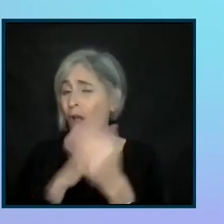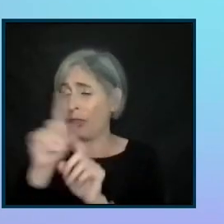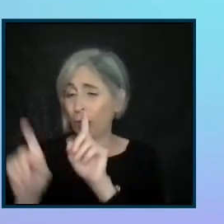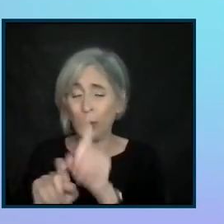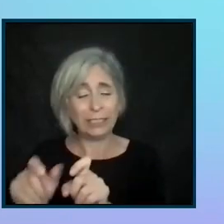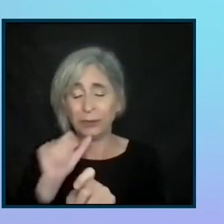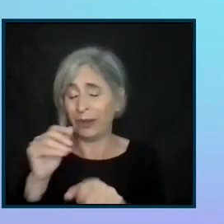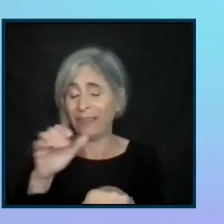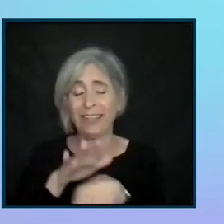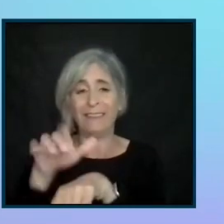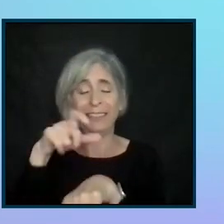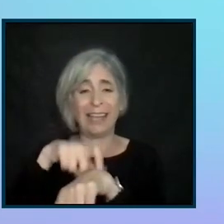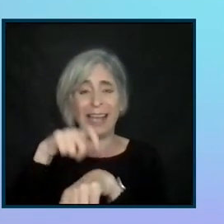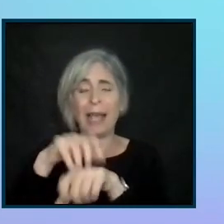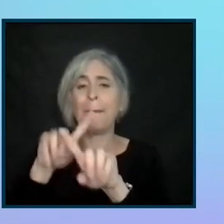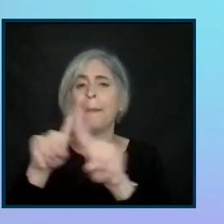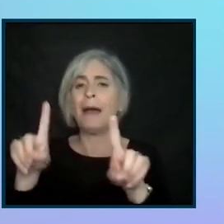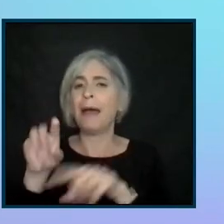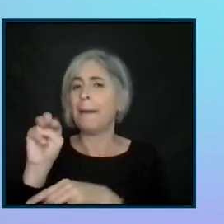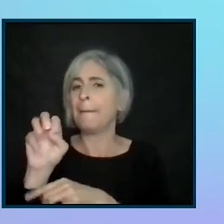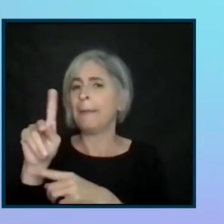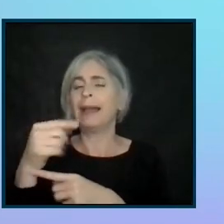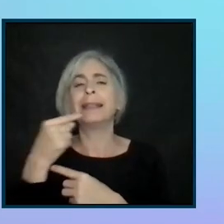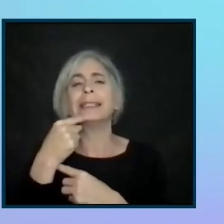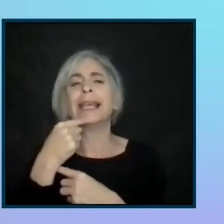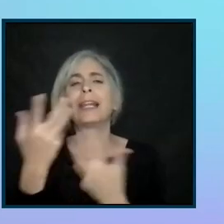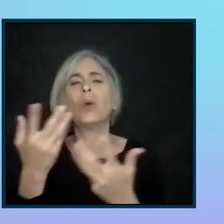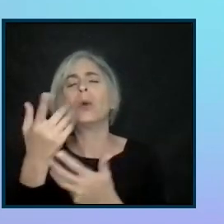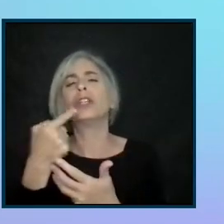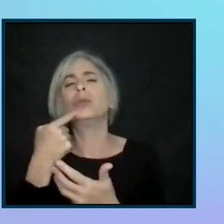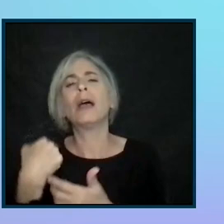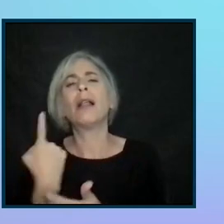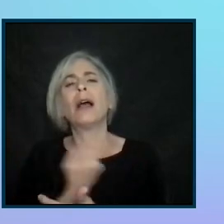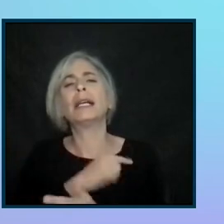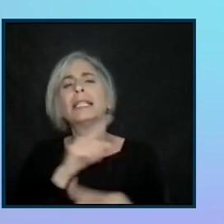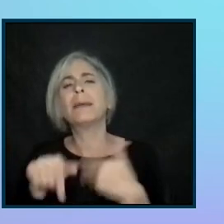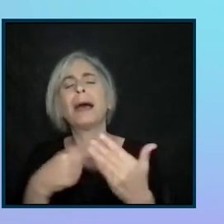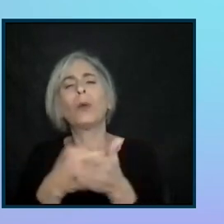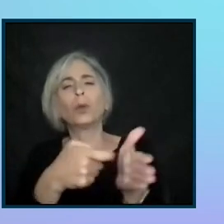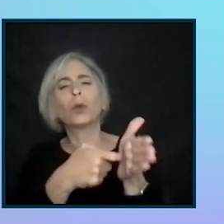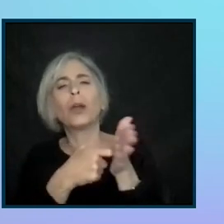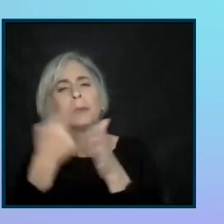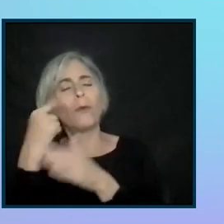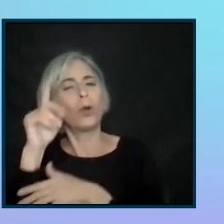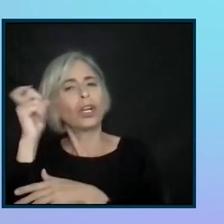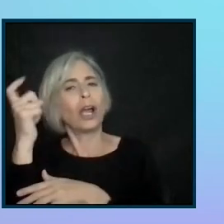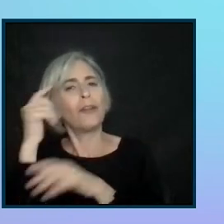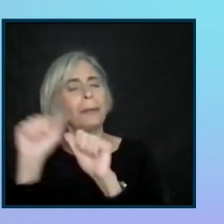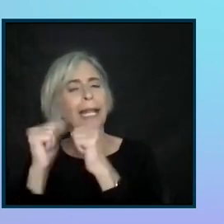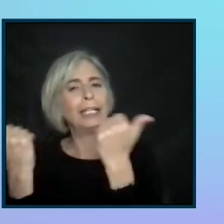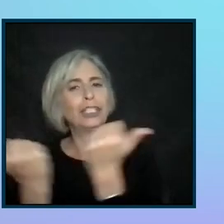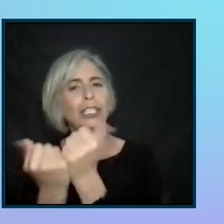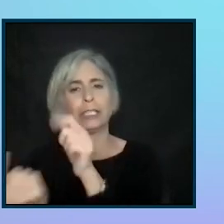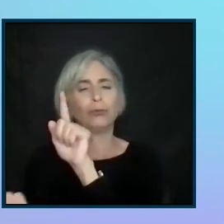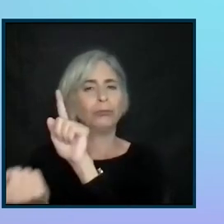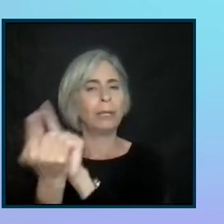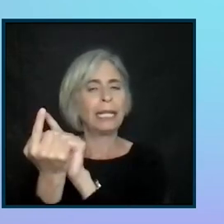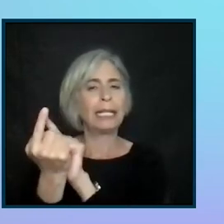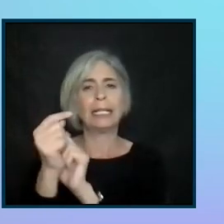but let's, Mike says, what can you tell us about requirements for government agencies to meet